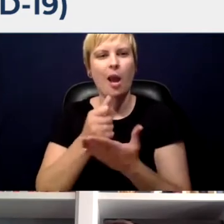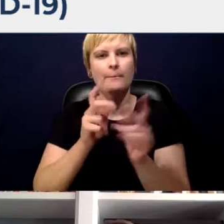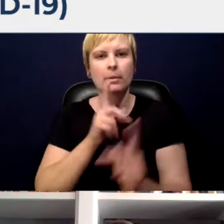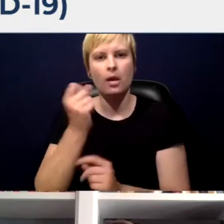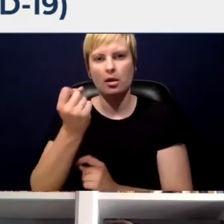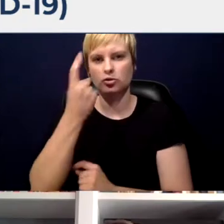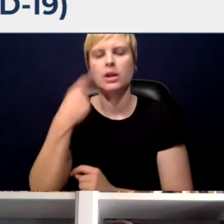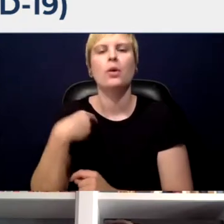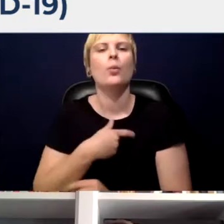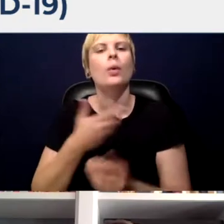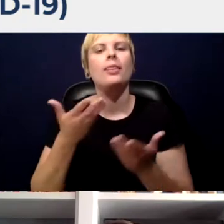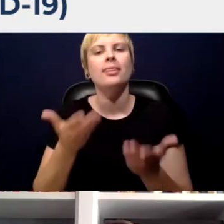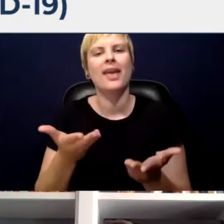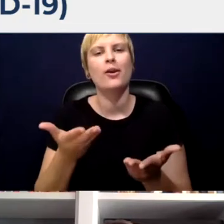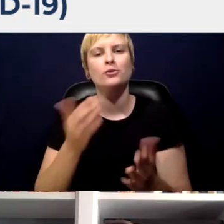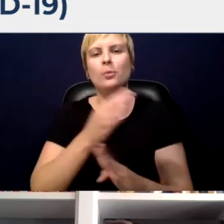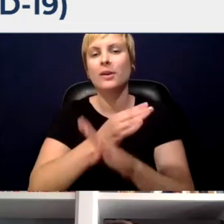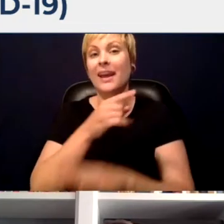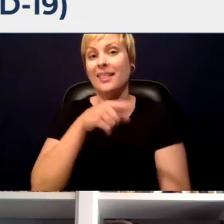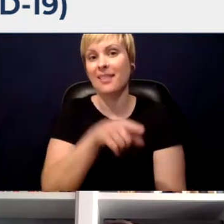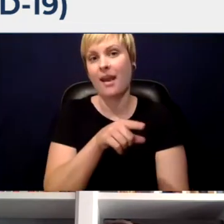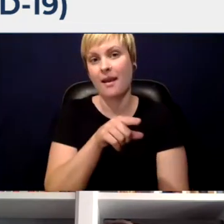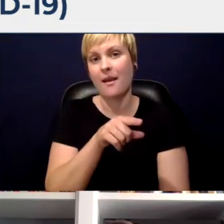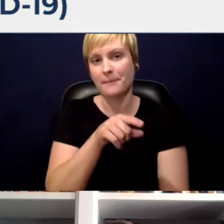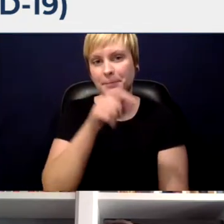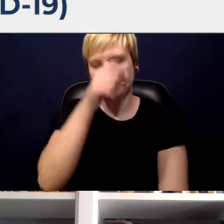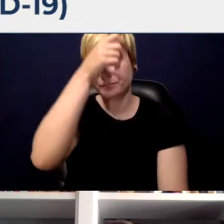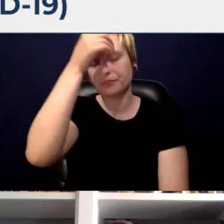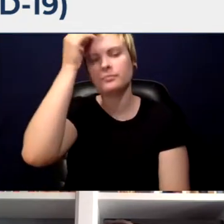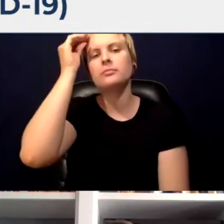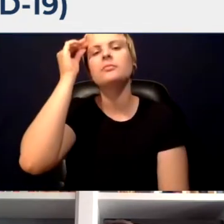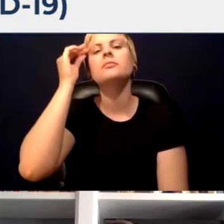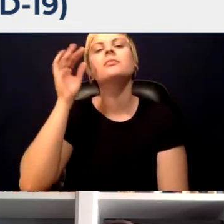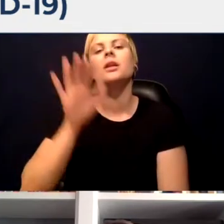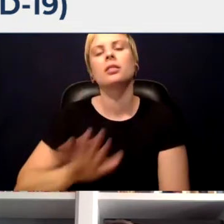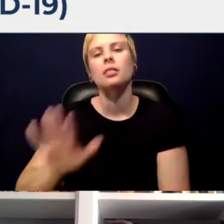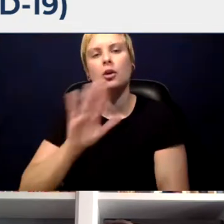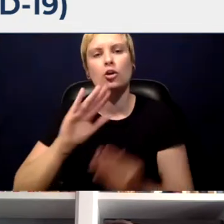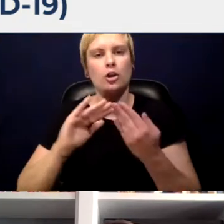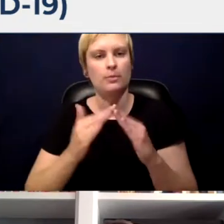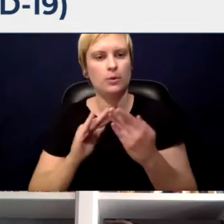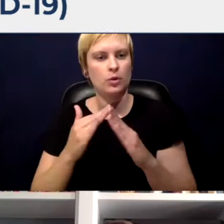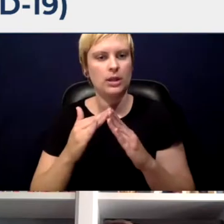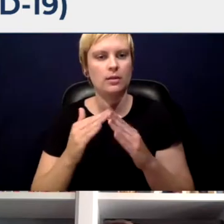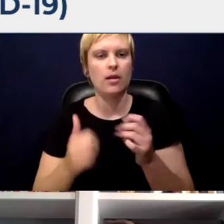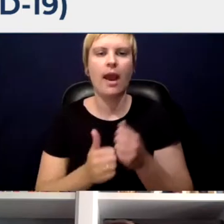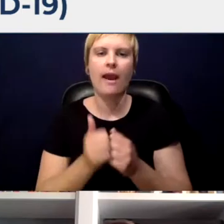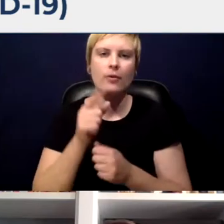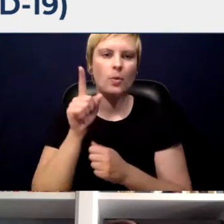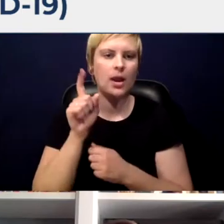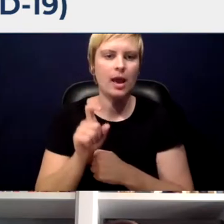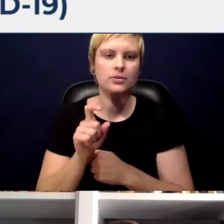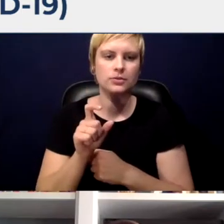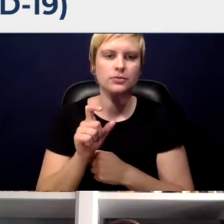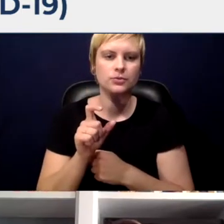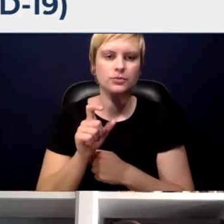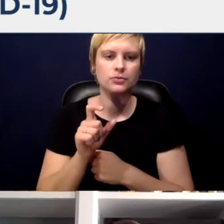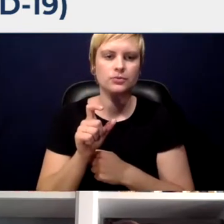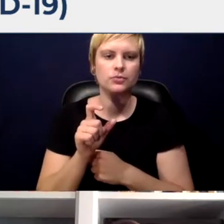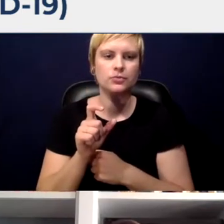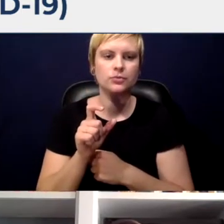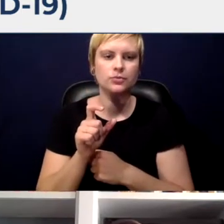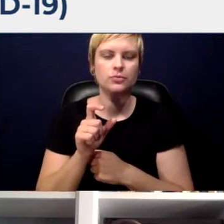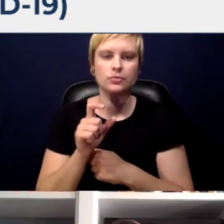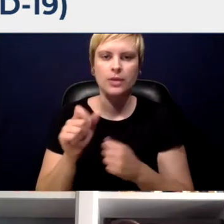are there to, uh, protect, uh, them and the, community. And like everyone has shared that everything is confidential,